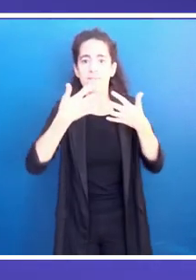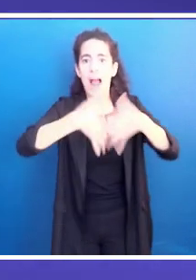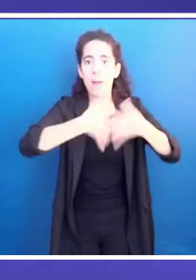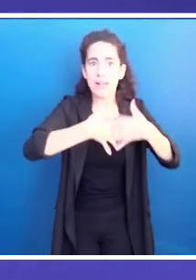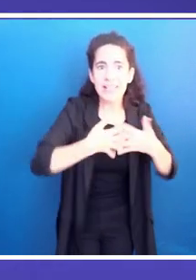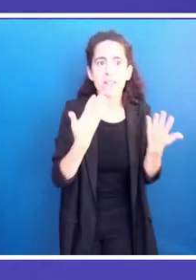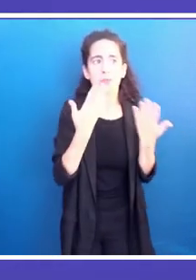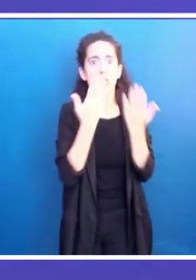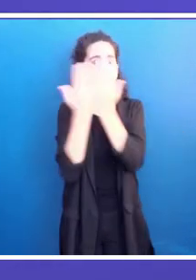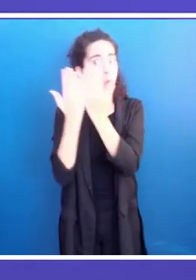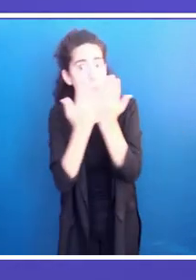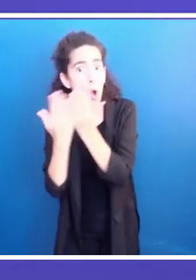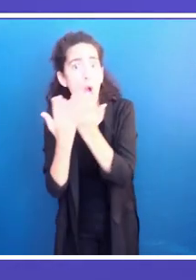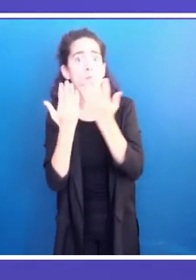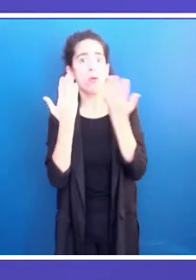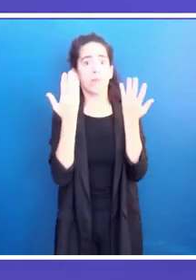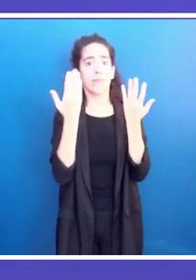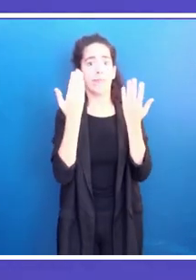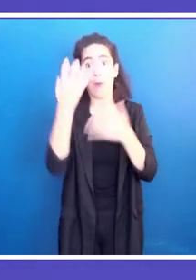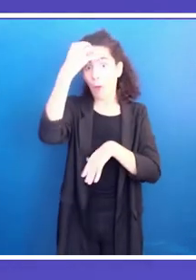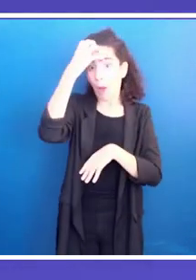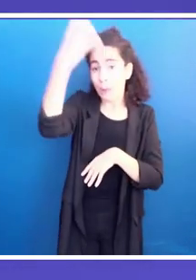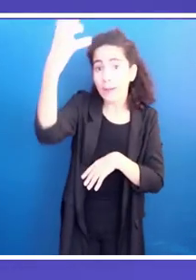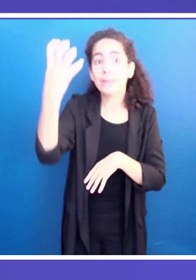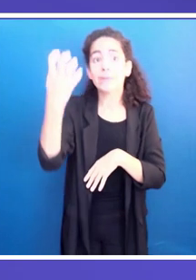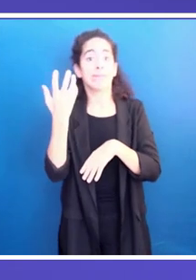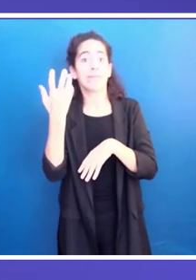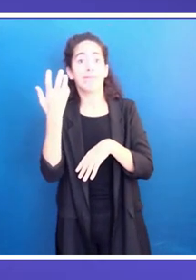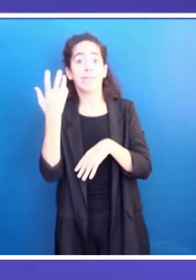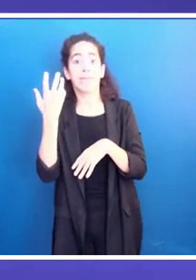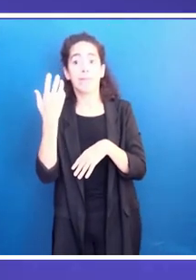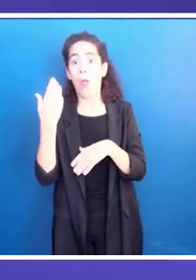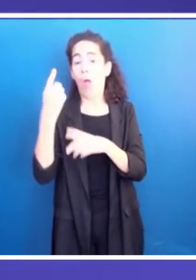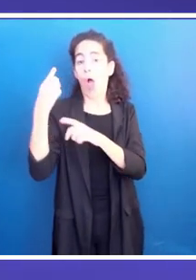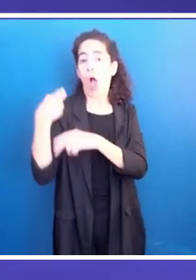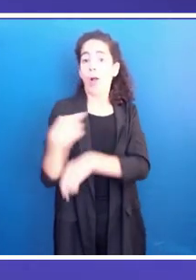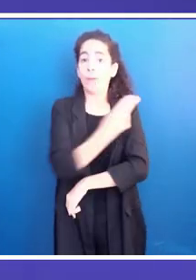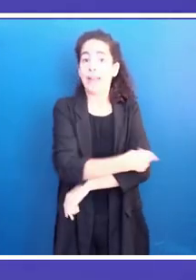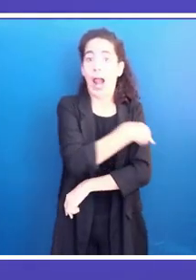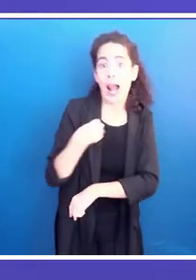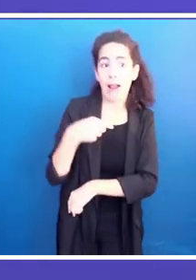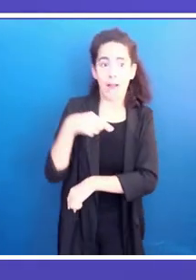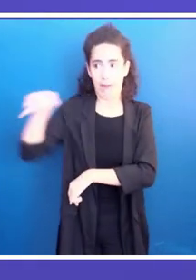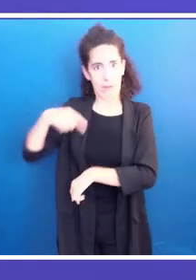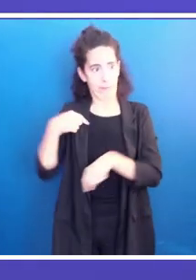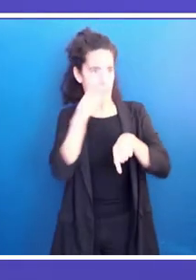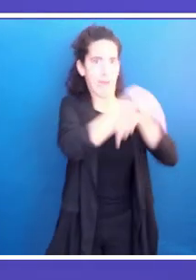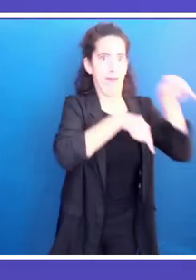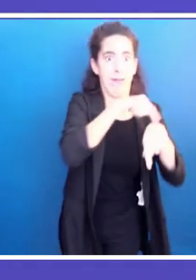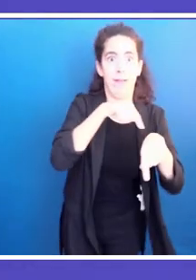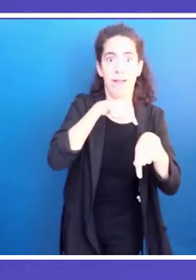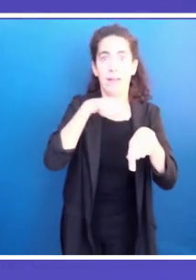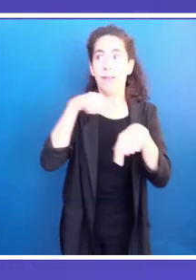However, at the end of wars, the men would come back to become the leaders once again, and women would go back to their traditional